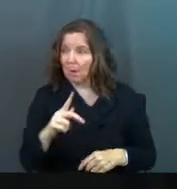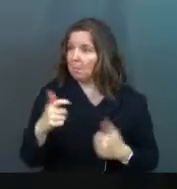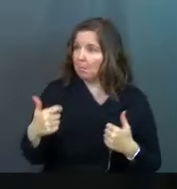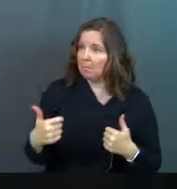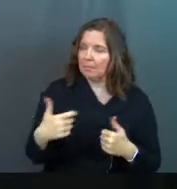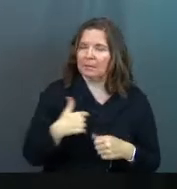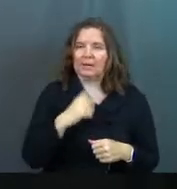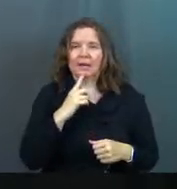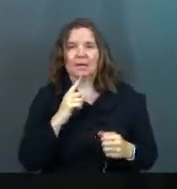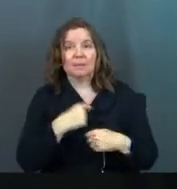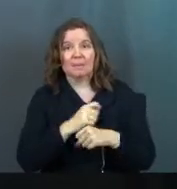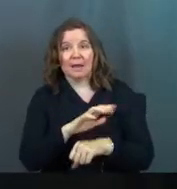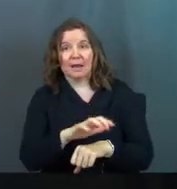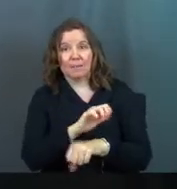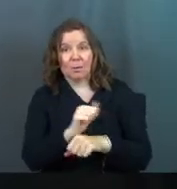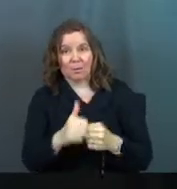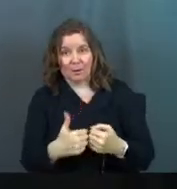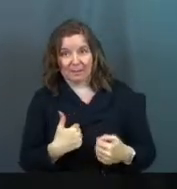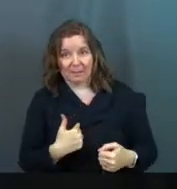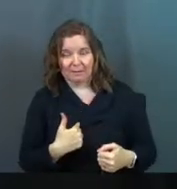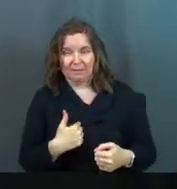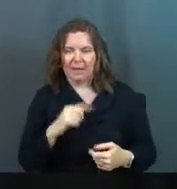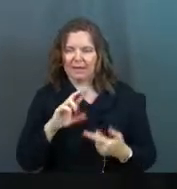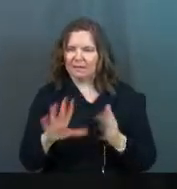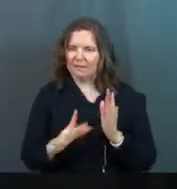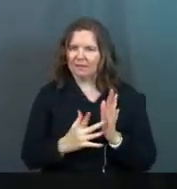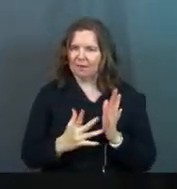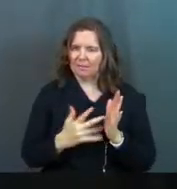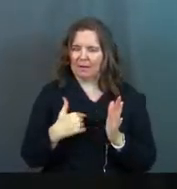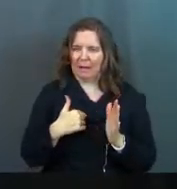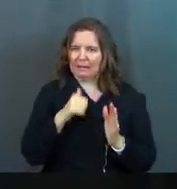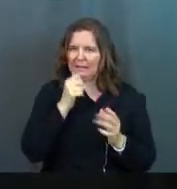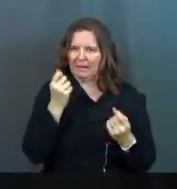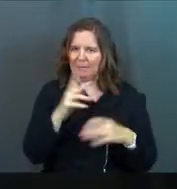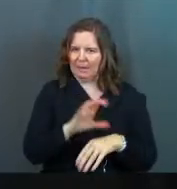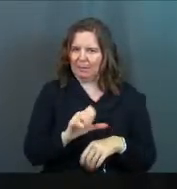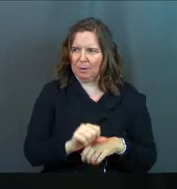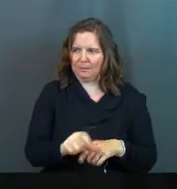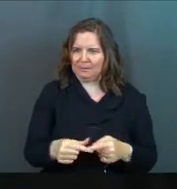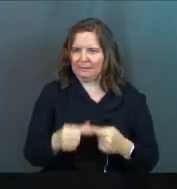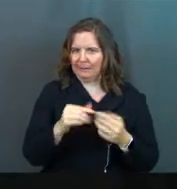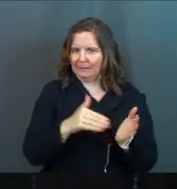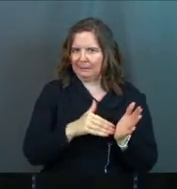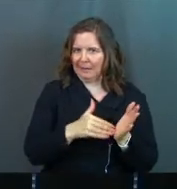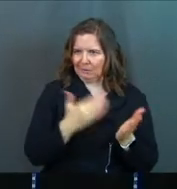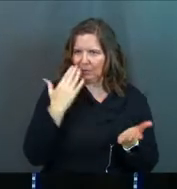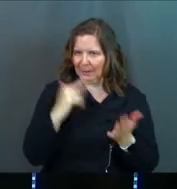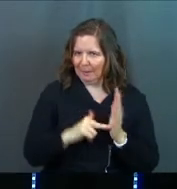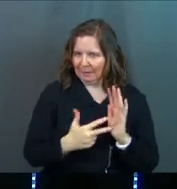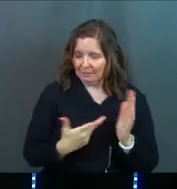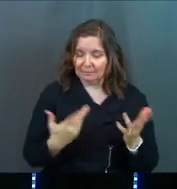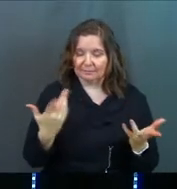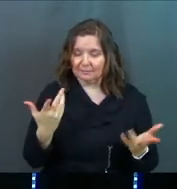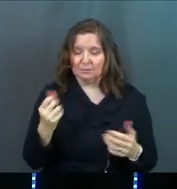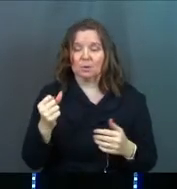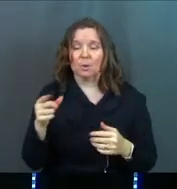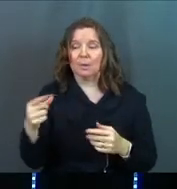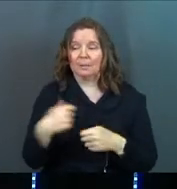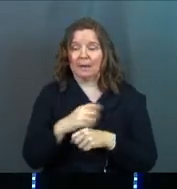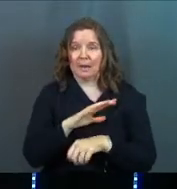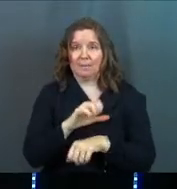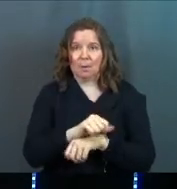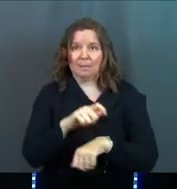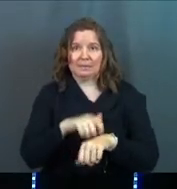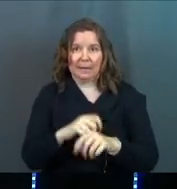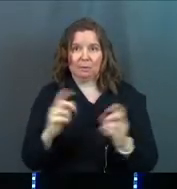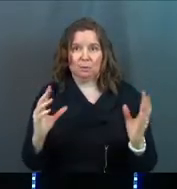like, okay. And he actually made an appointment with me. And as a freshman, I didn't have many appointments other than the doctor. You know what I'm saying? And he made an